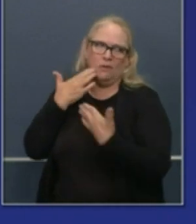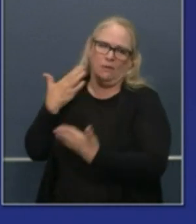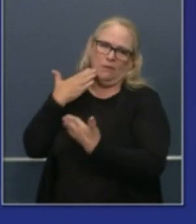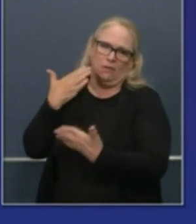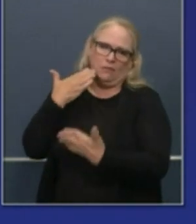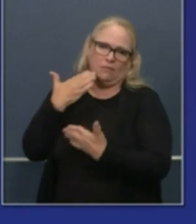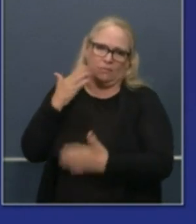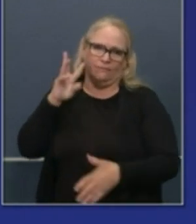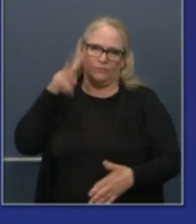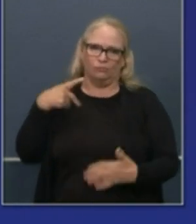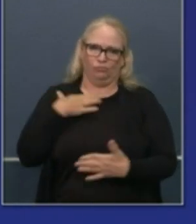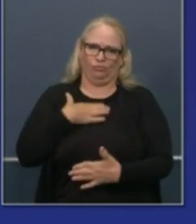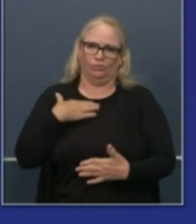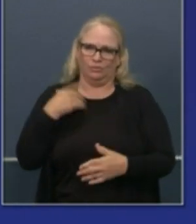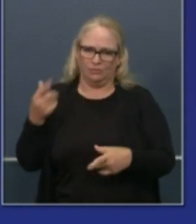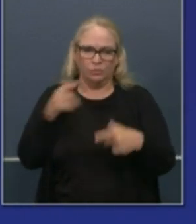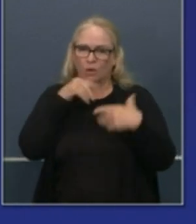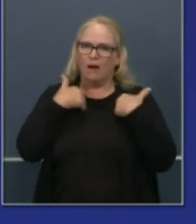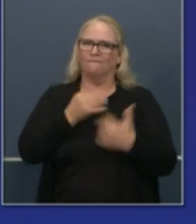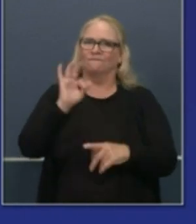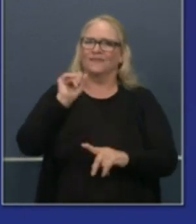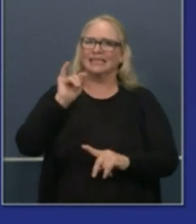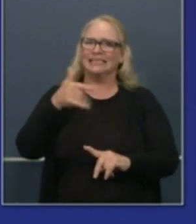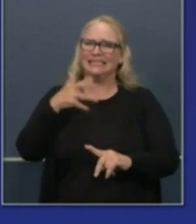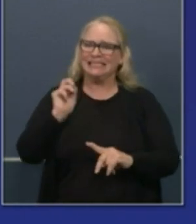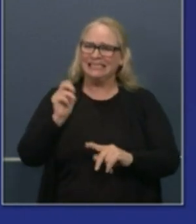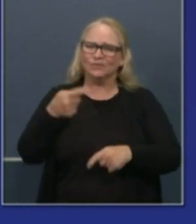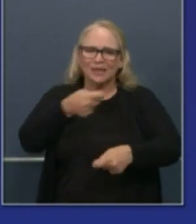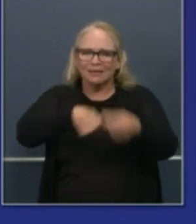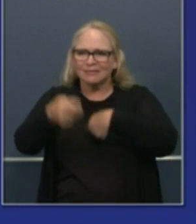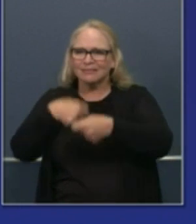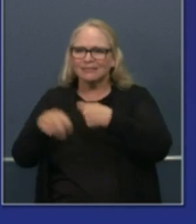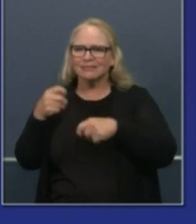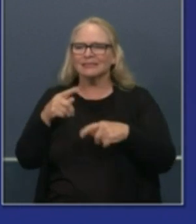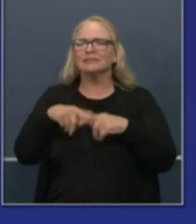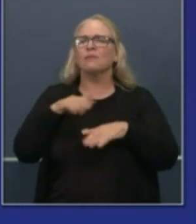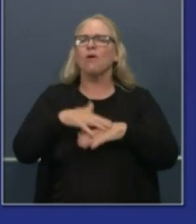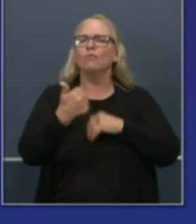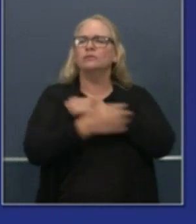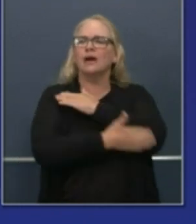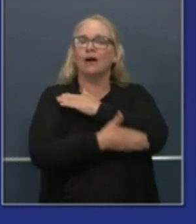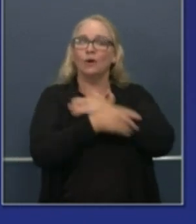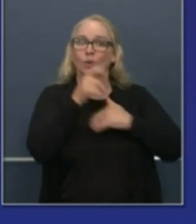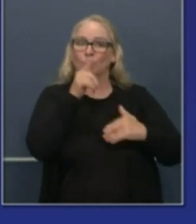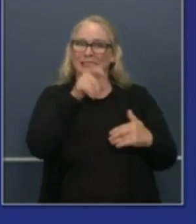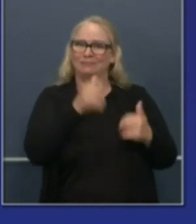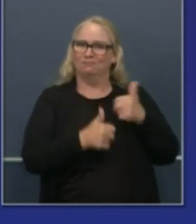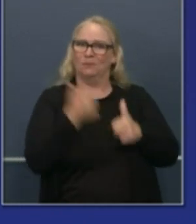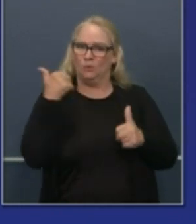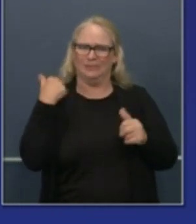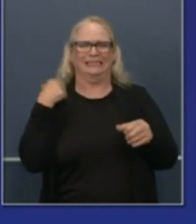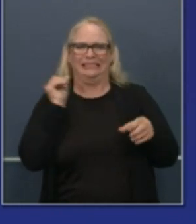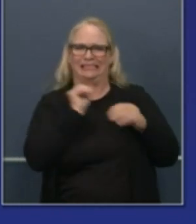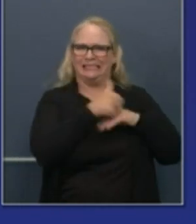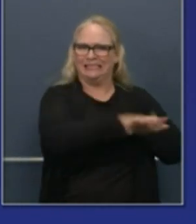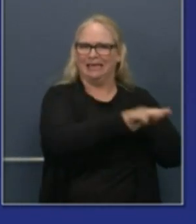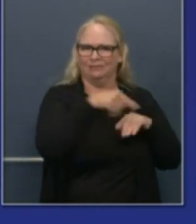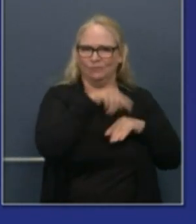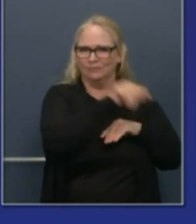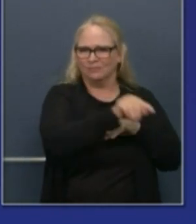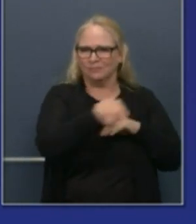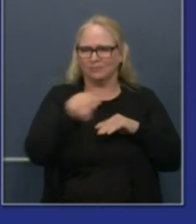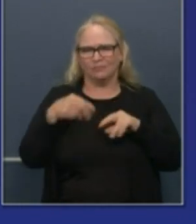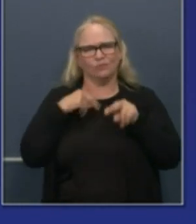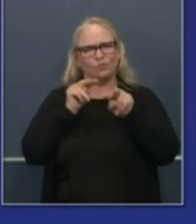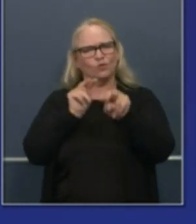in terms of where we are in certain counties San Joaquin Stanislaus in particular that we have been monitoring very very closely